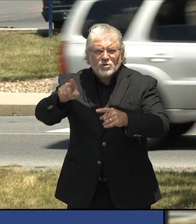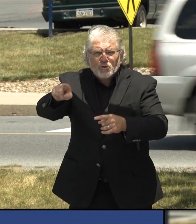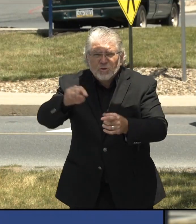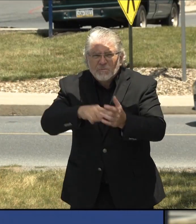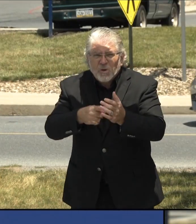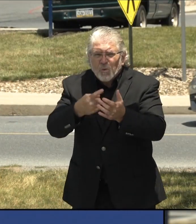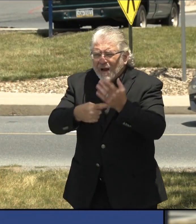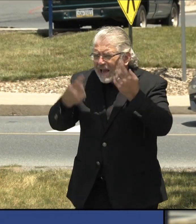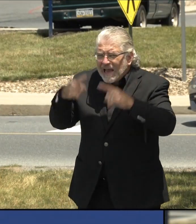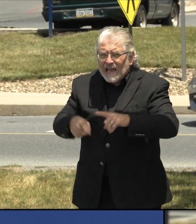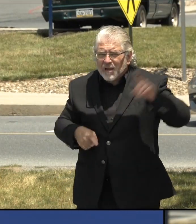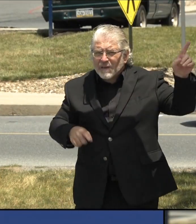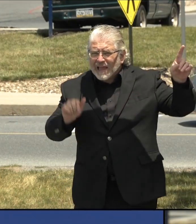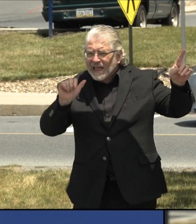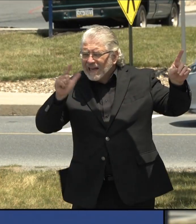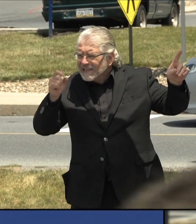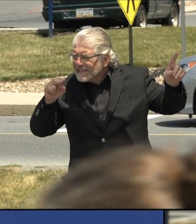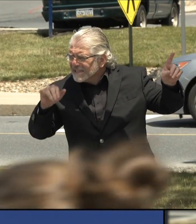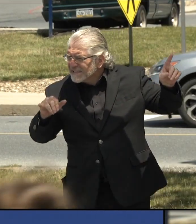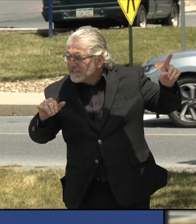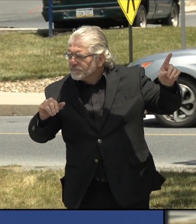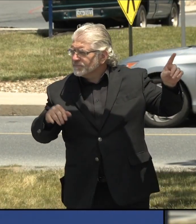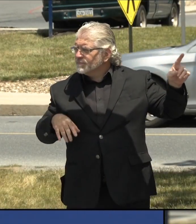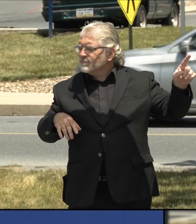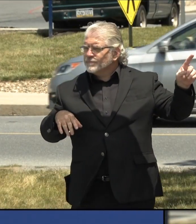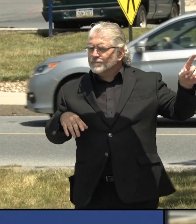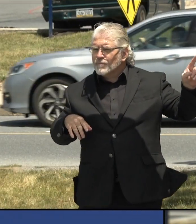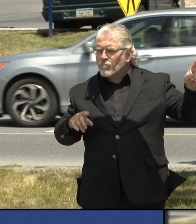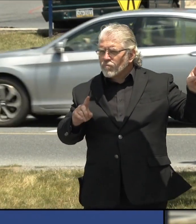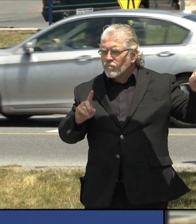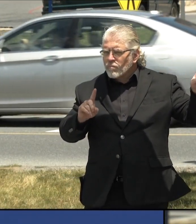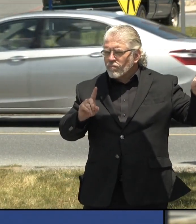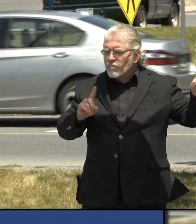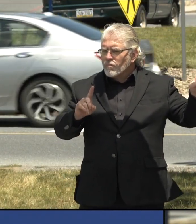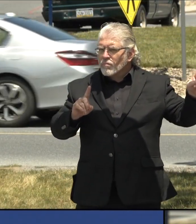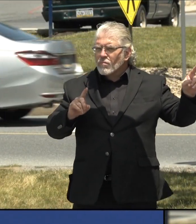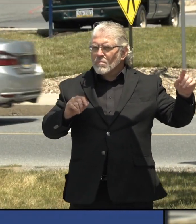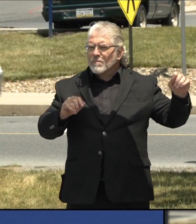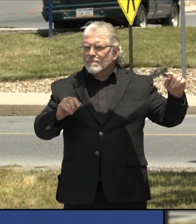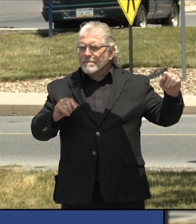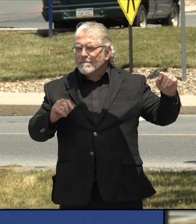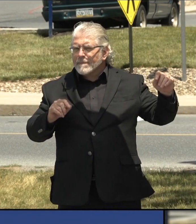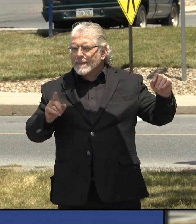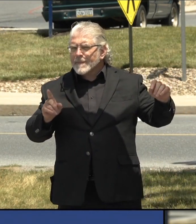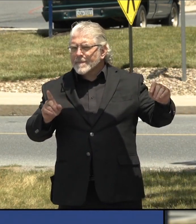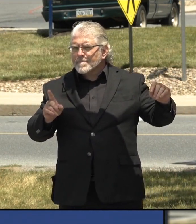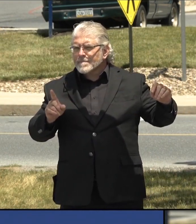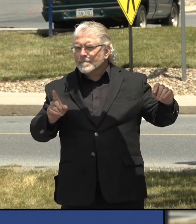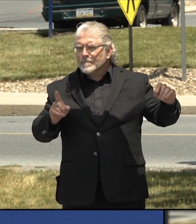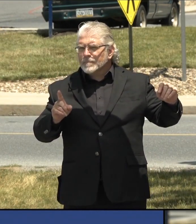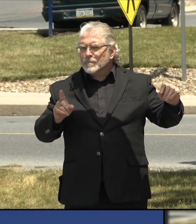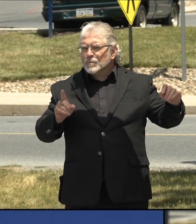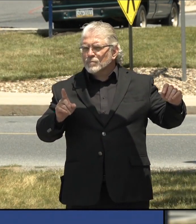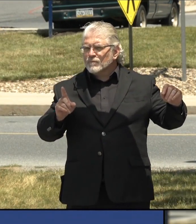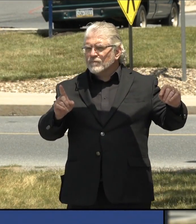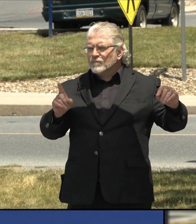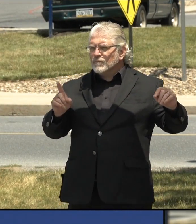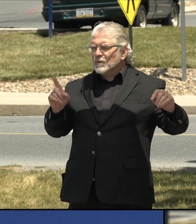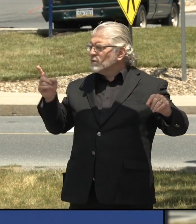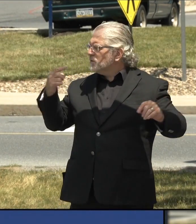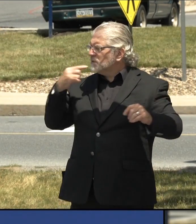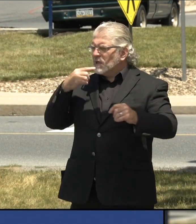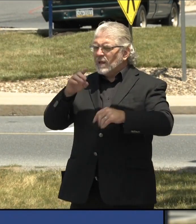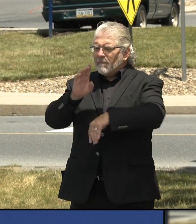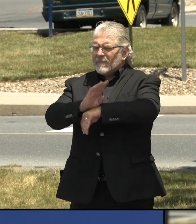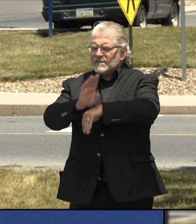Well, your office continues to put out messages saying it's required and saying that businesses have been told to kick people out. Yeah,